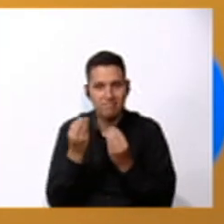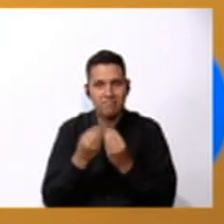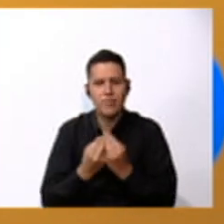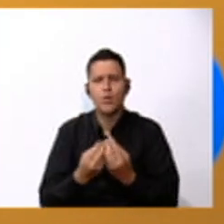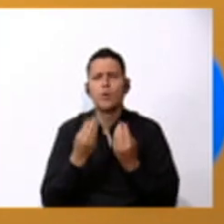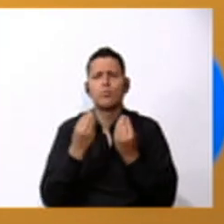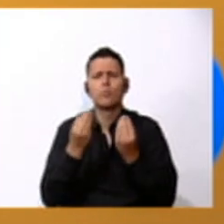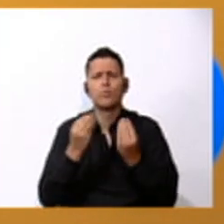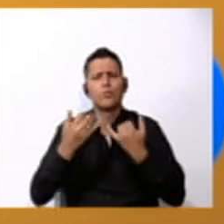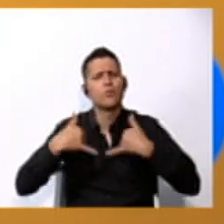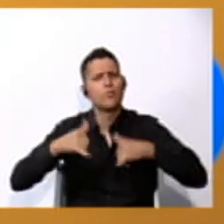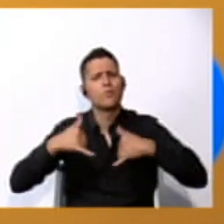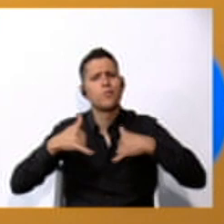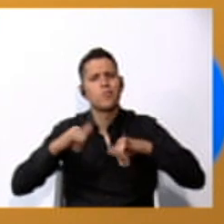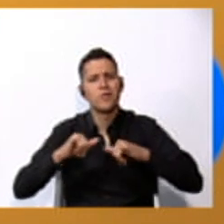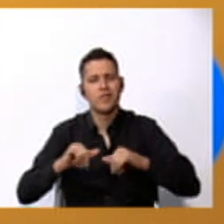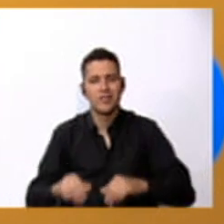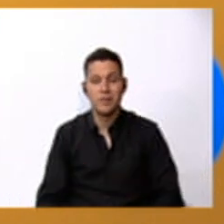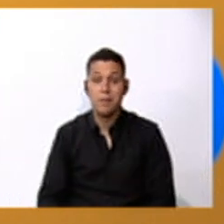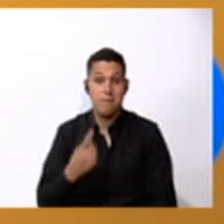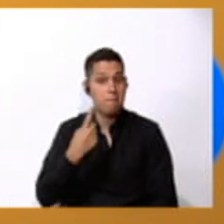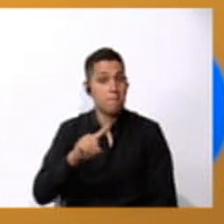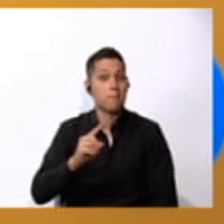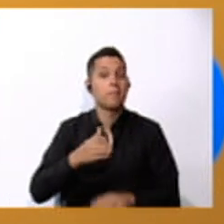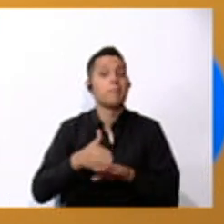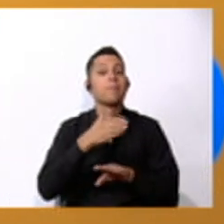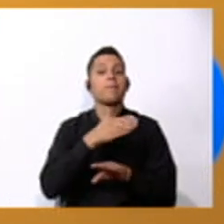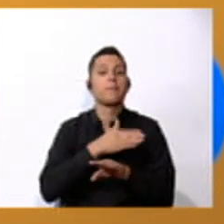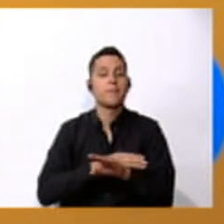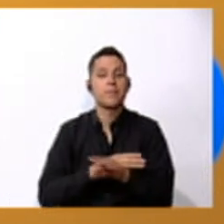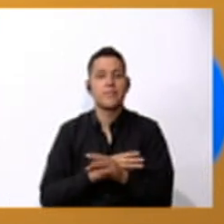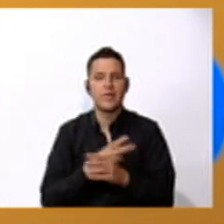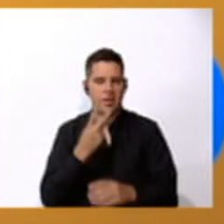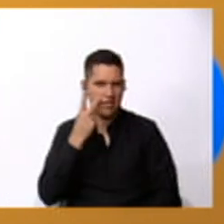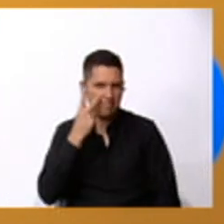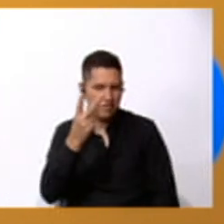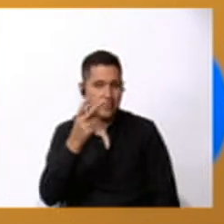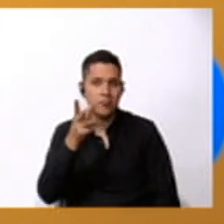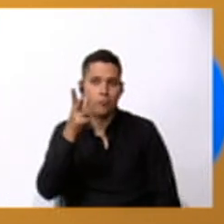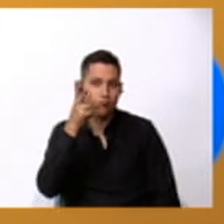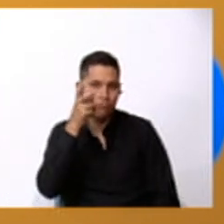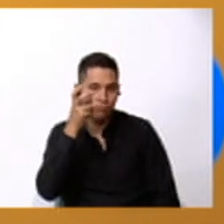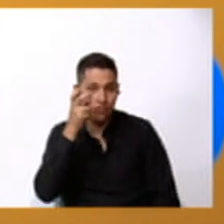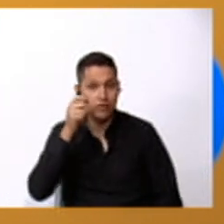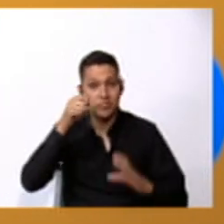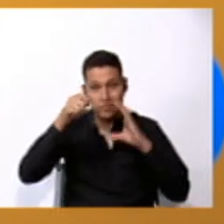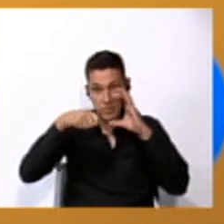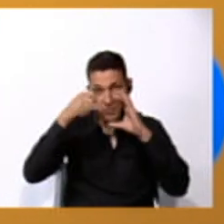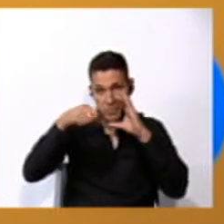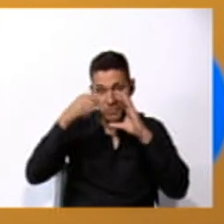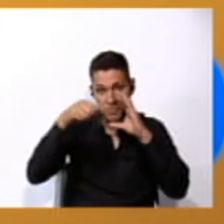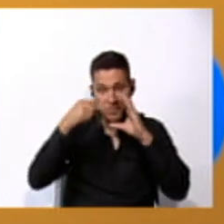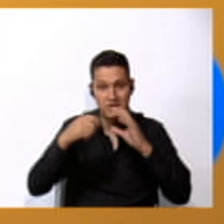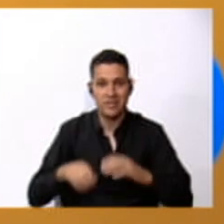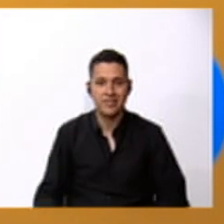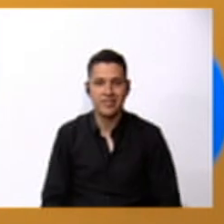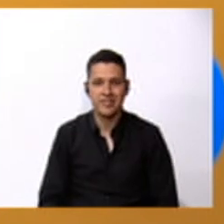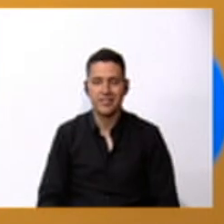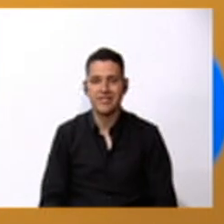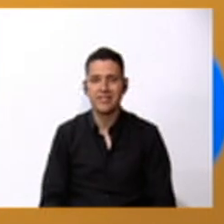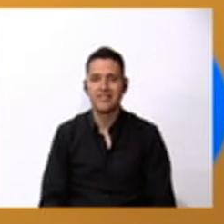but first we are going to listen to a video UNICEF video